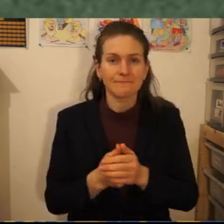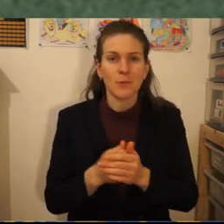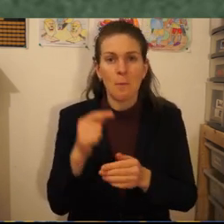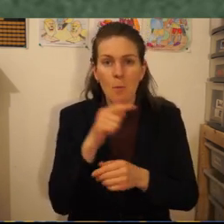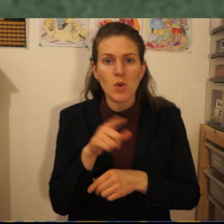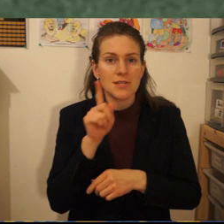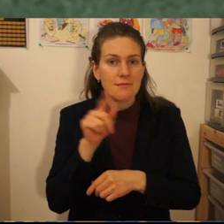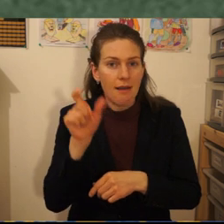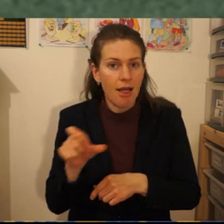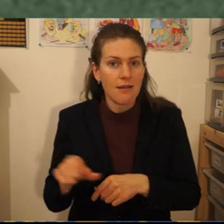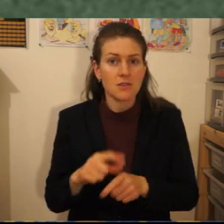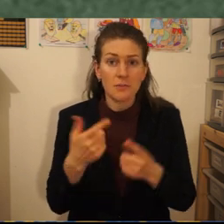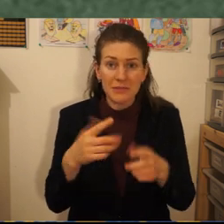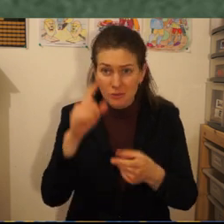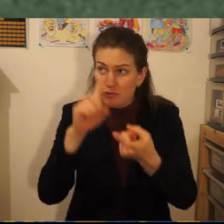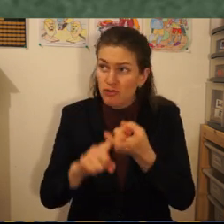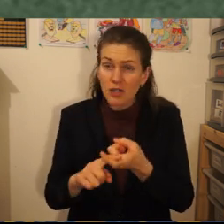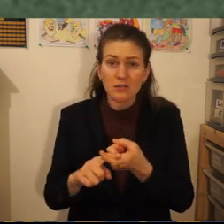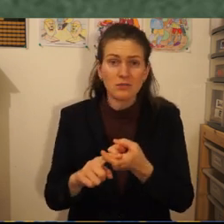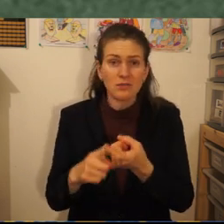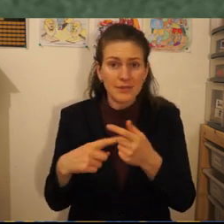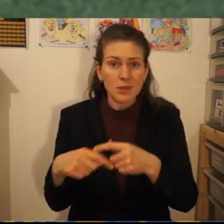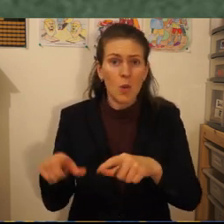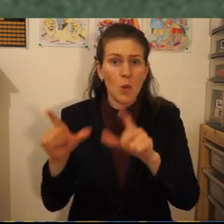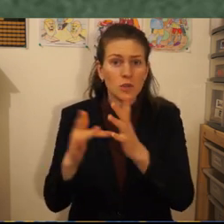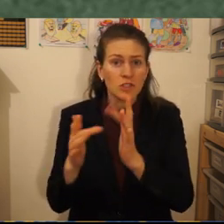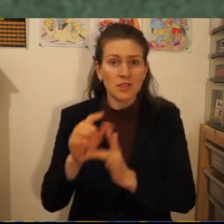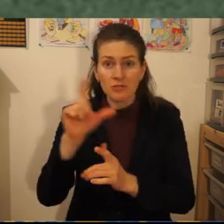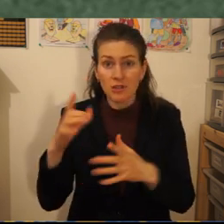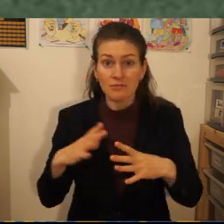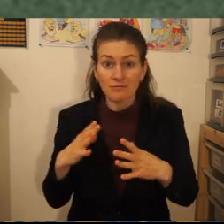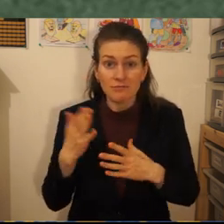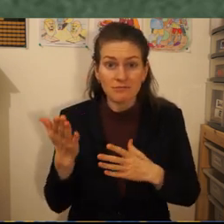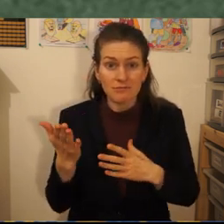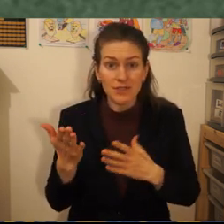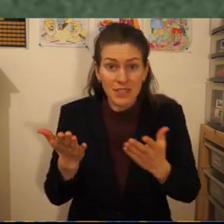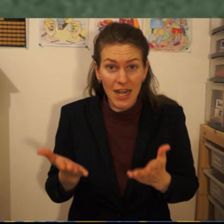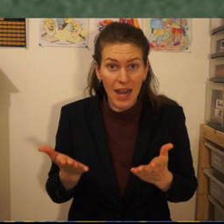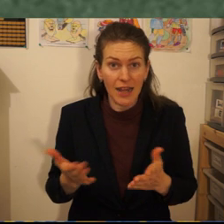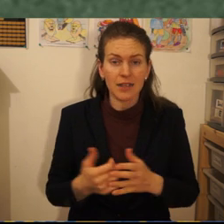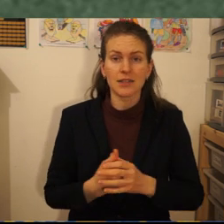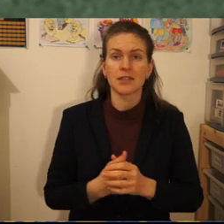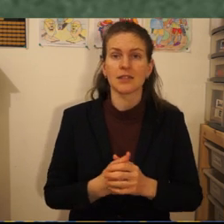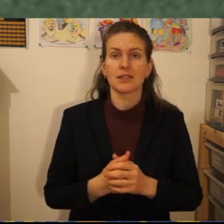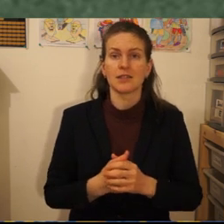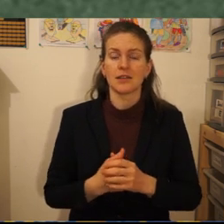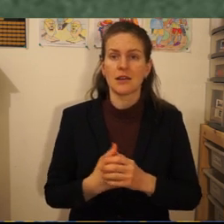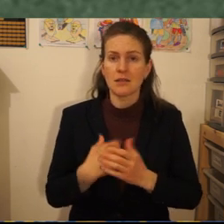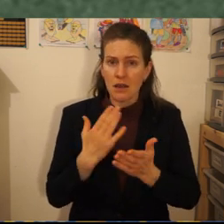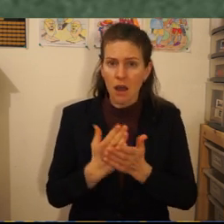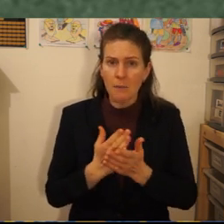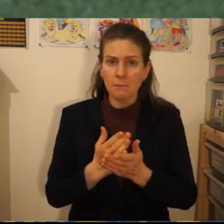and girls have you trusted in the Lord Jesus Christ today are you